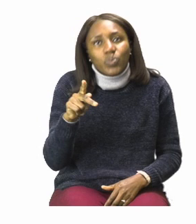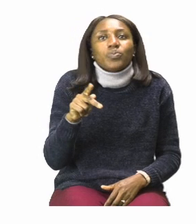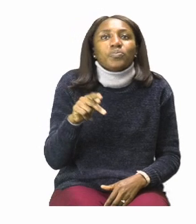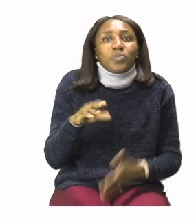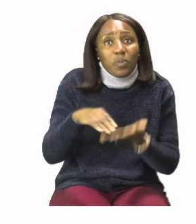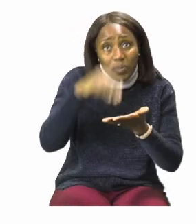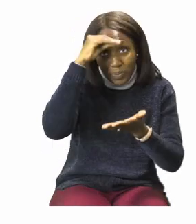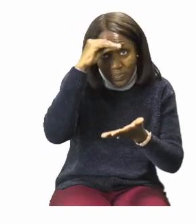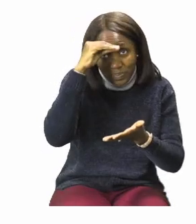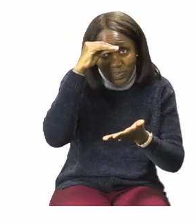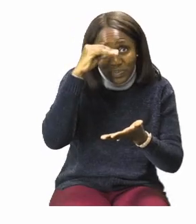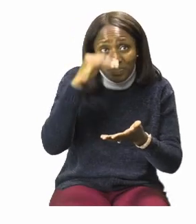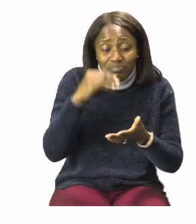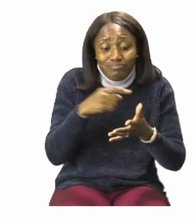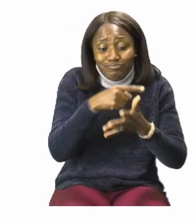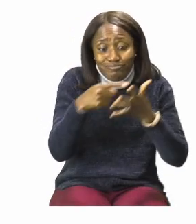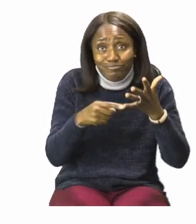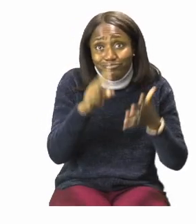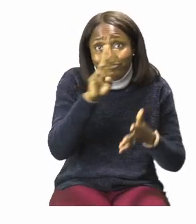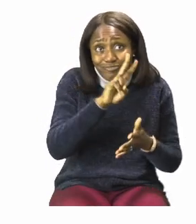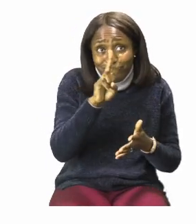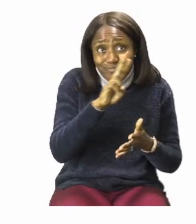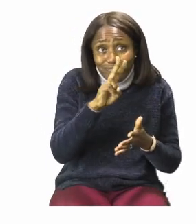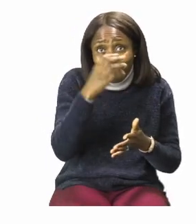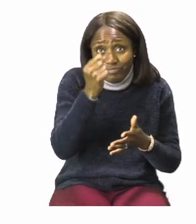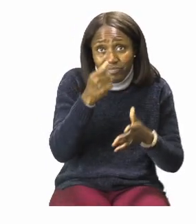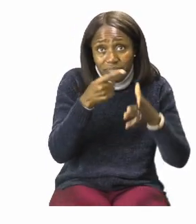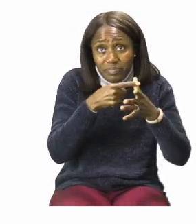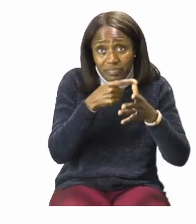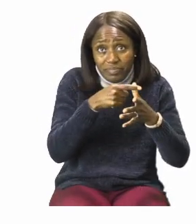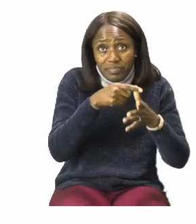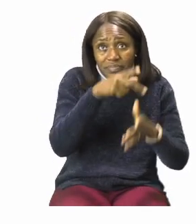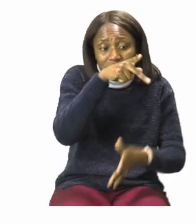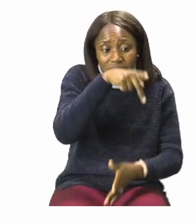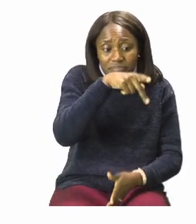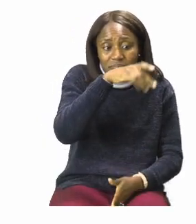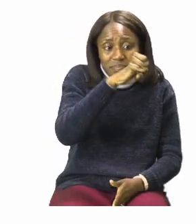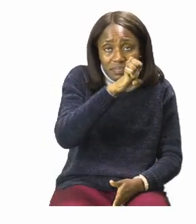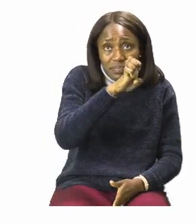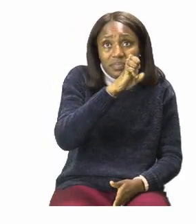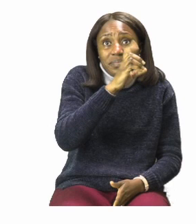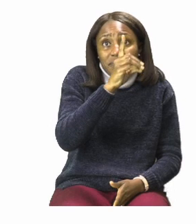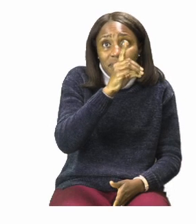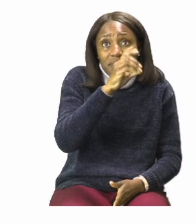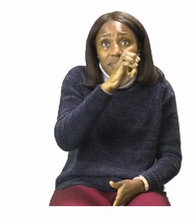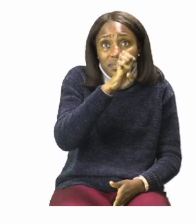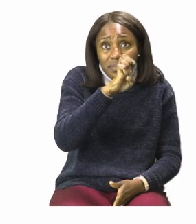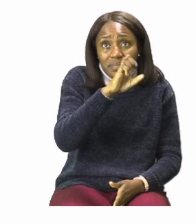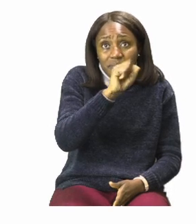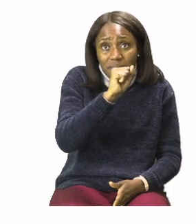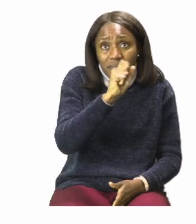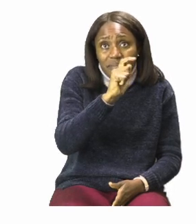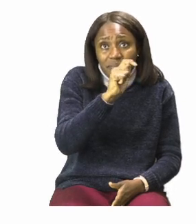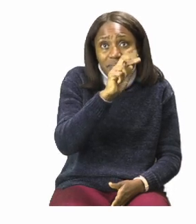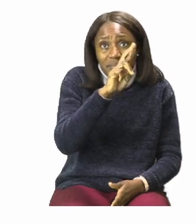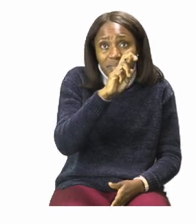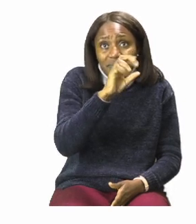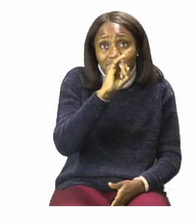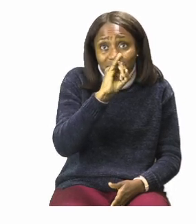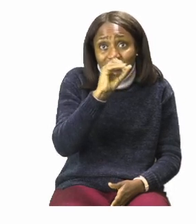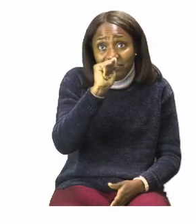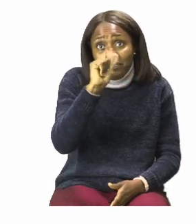For our vocabulary words today we have pedestrian, vehicle,